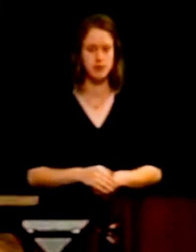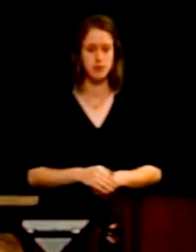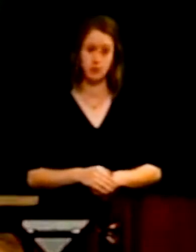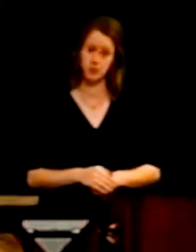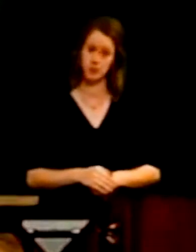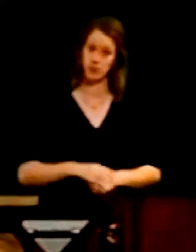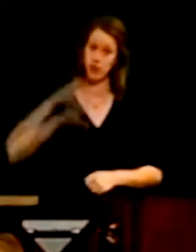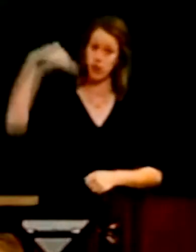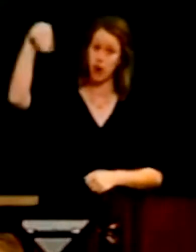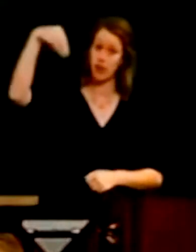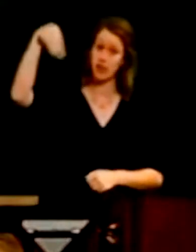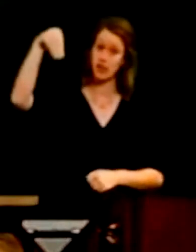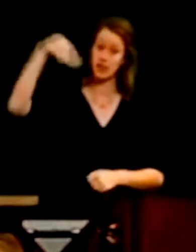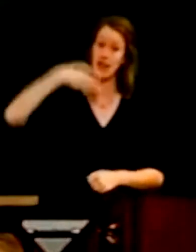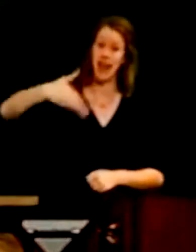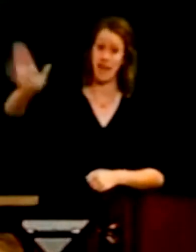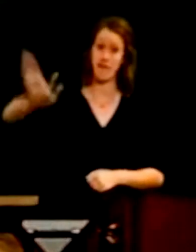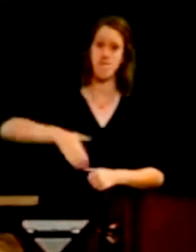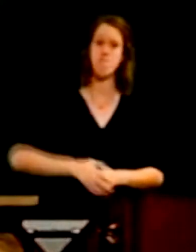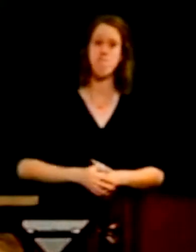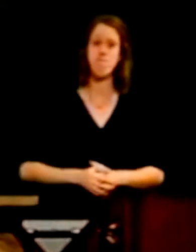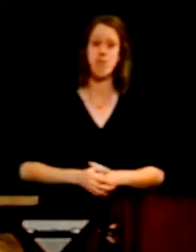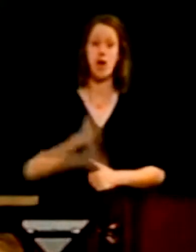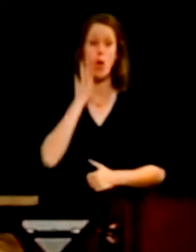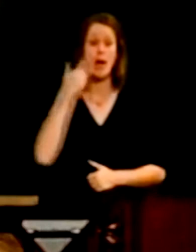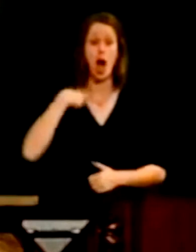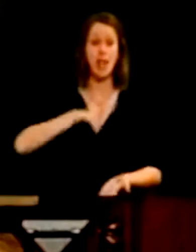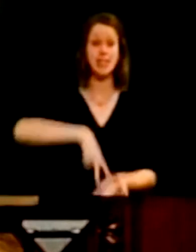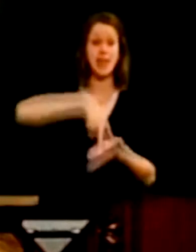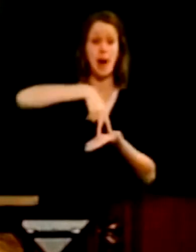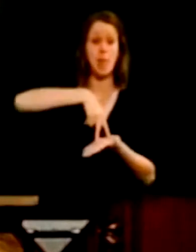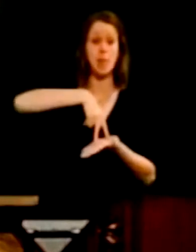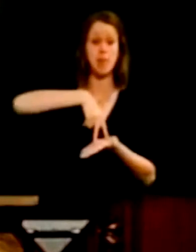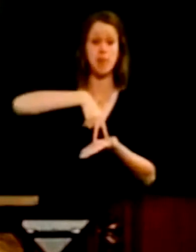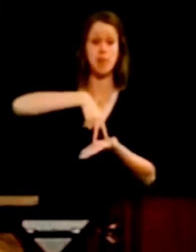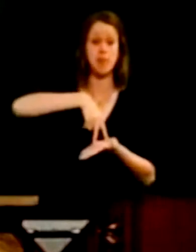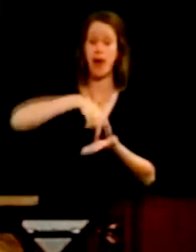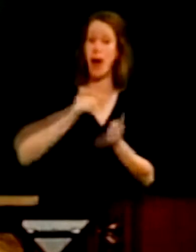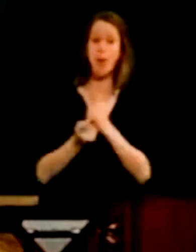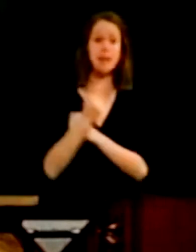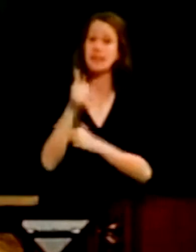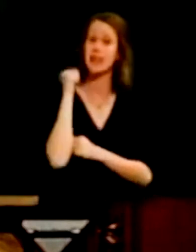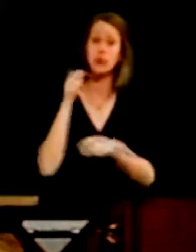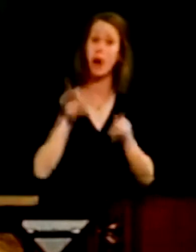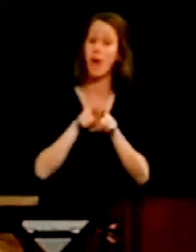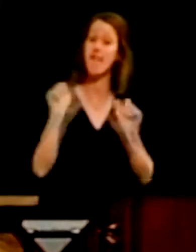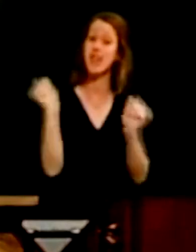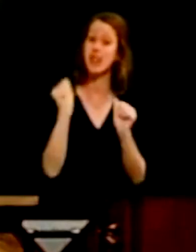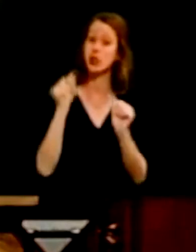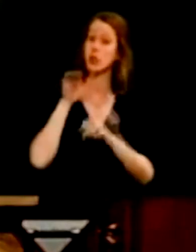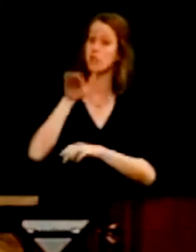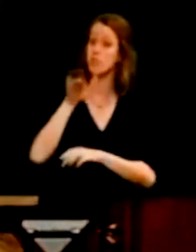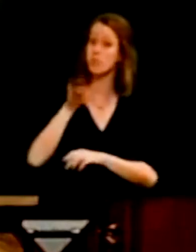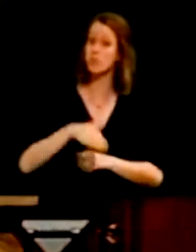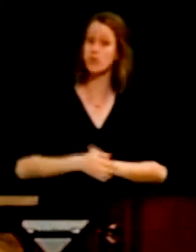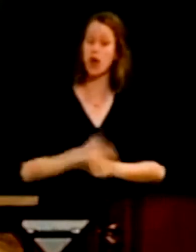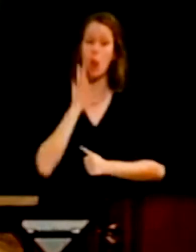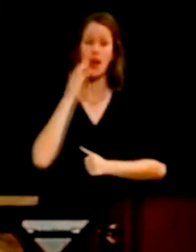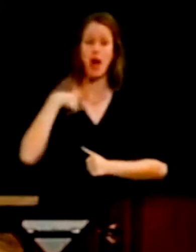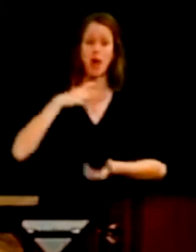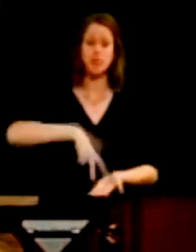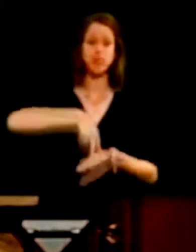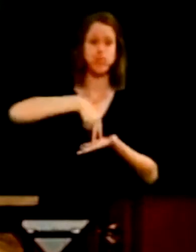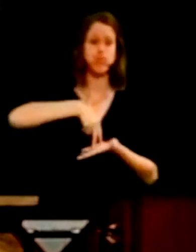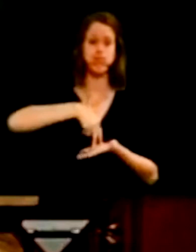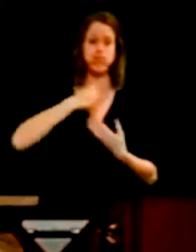The Prime Minister will leave the chamber. When I stand to my feet, it happened yesterday, I gave him fear warning. When I stand